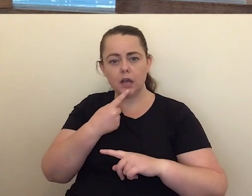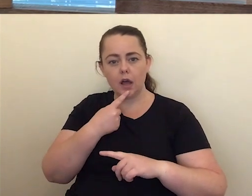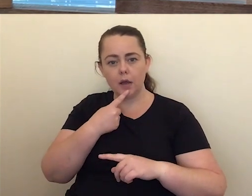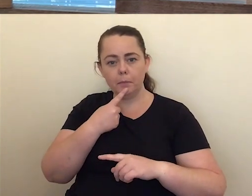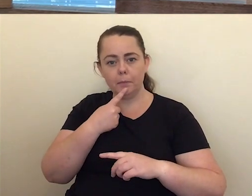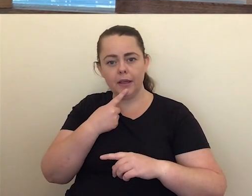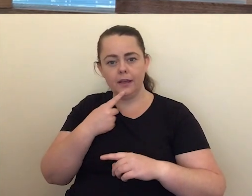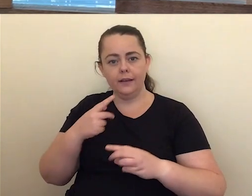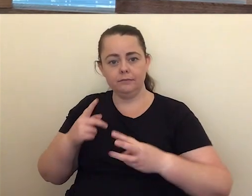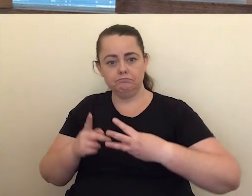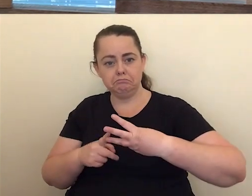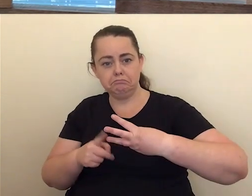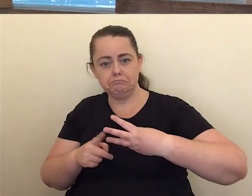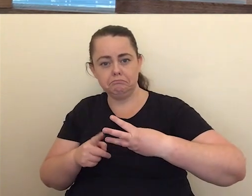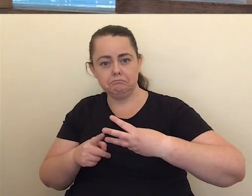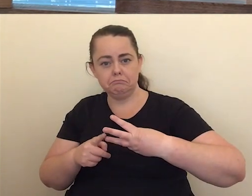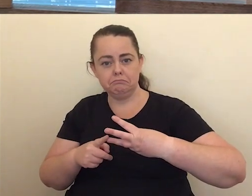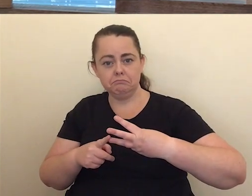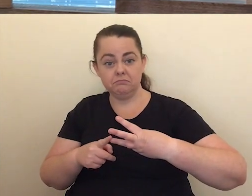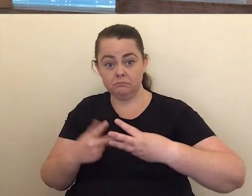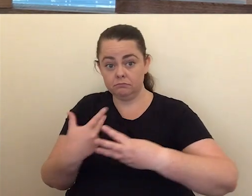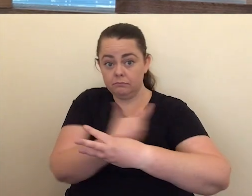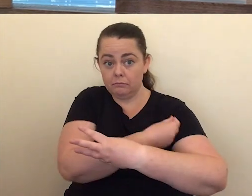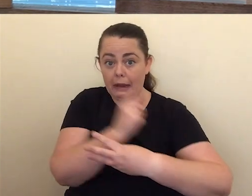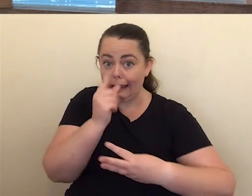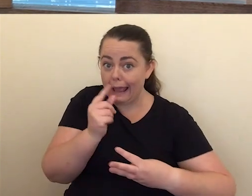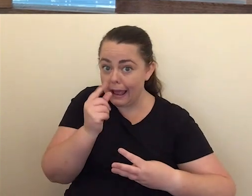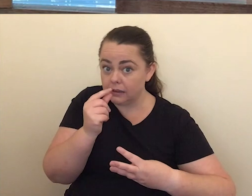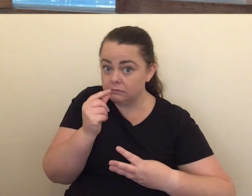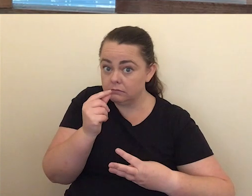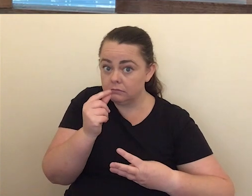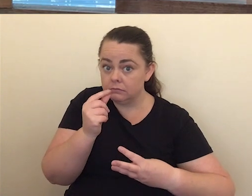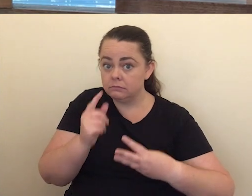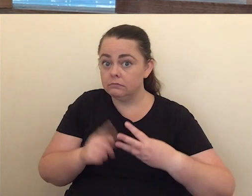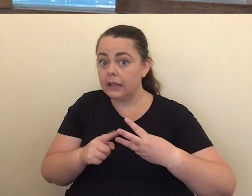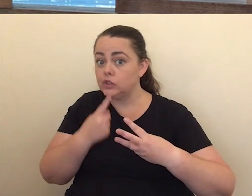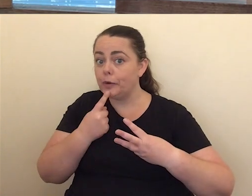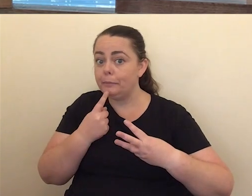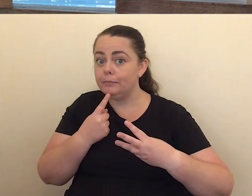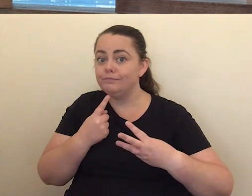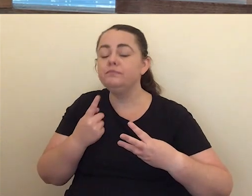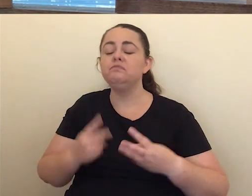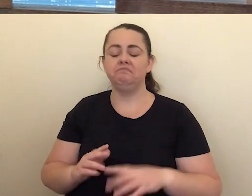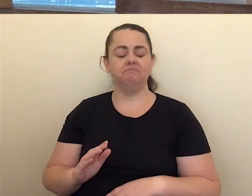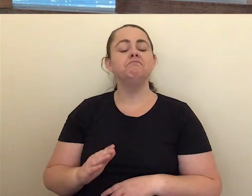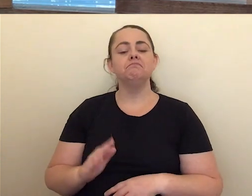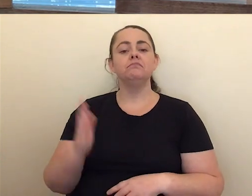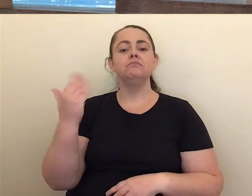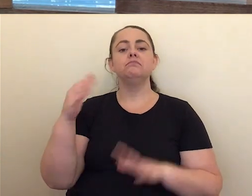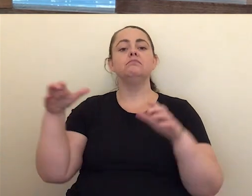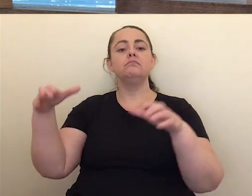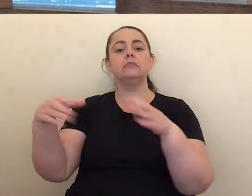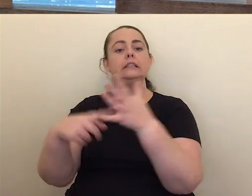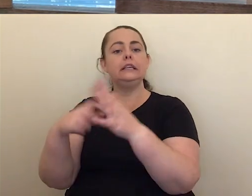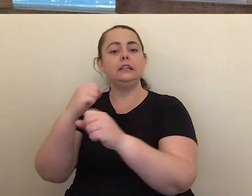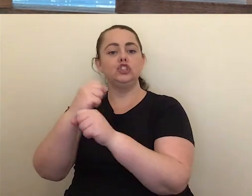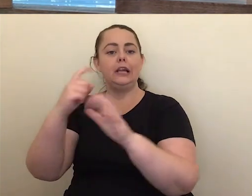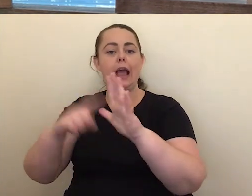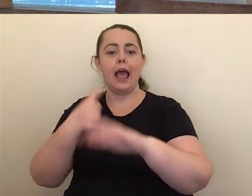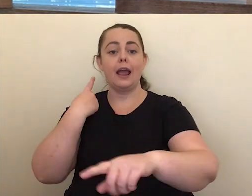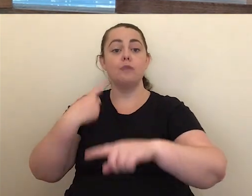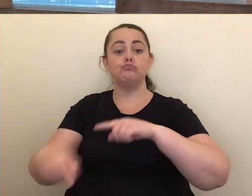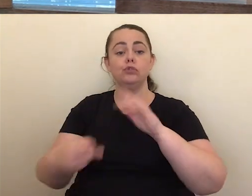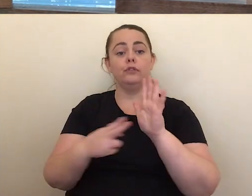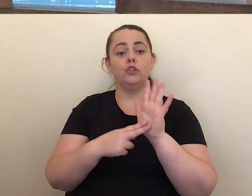brand for my first two doses? So we know the TGA provisionally approved Novavax for use in Australia on the 20th of January,